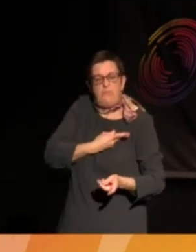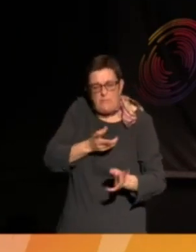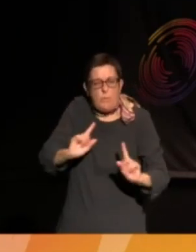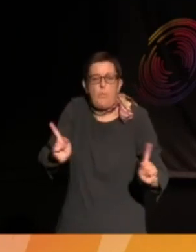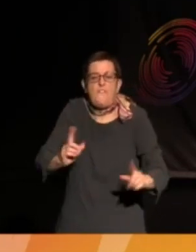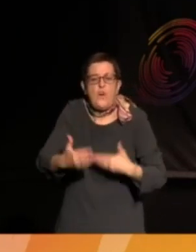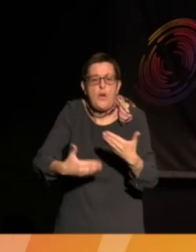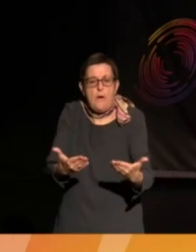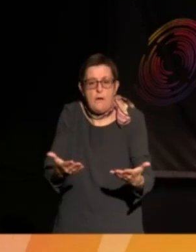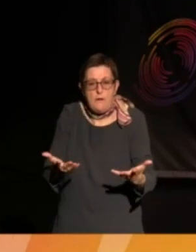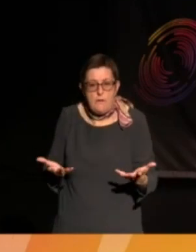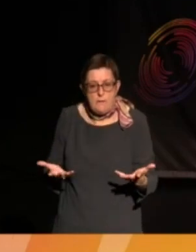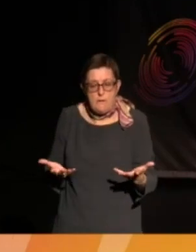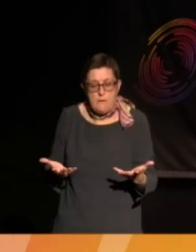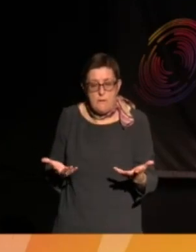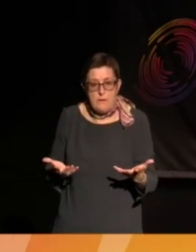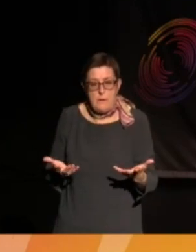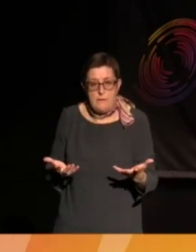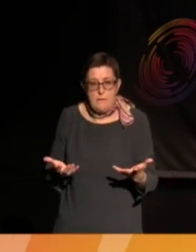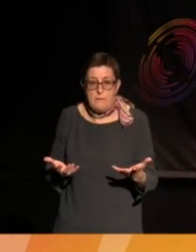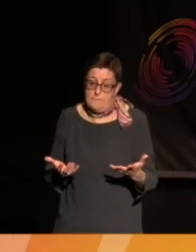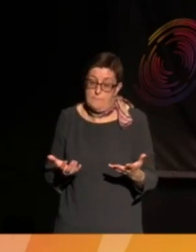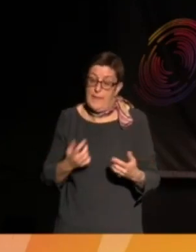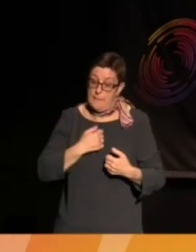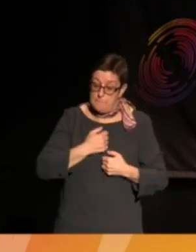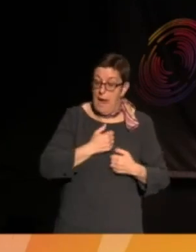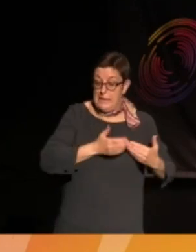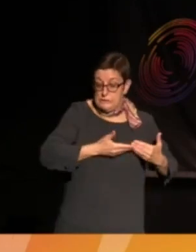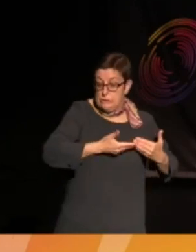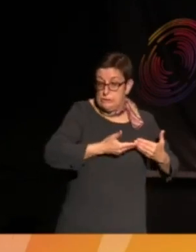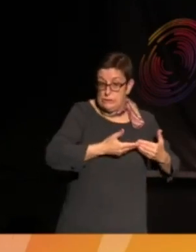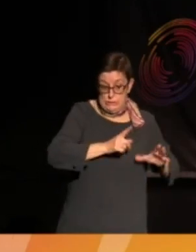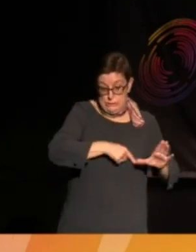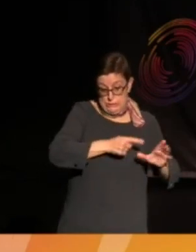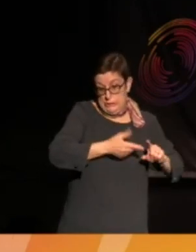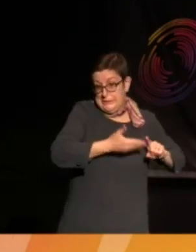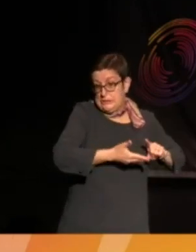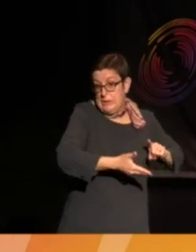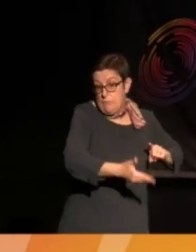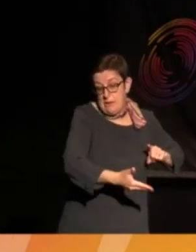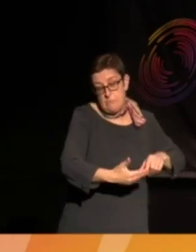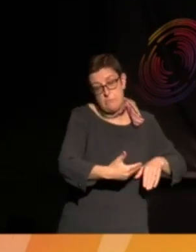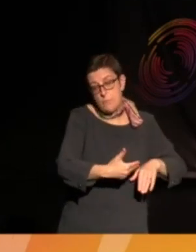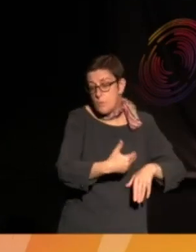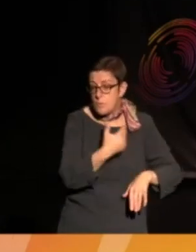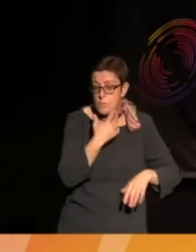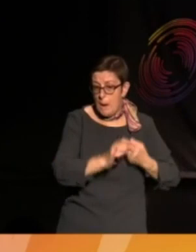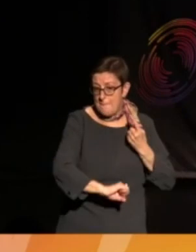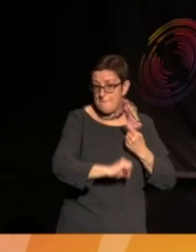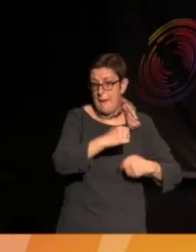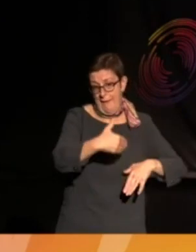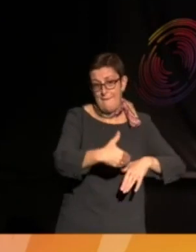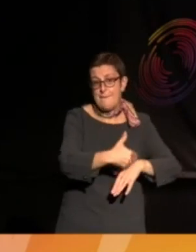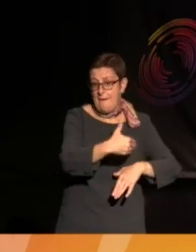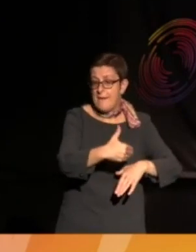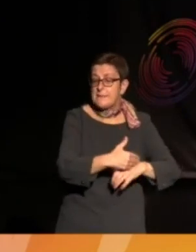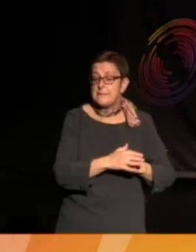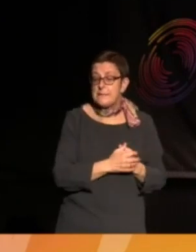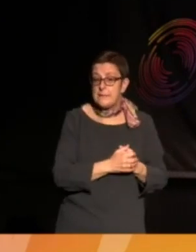been horribly affected by all of this stuff. I'm talking about the end of